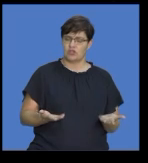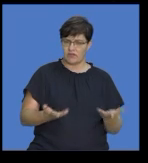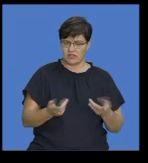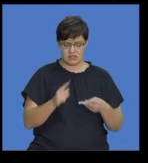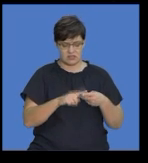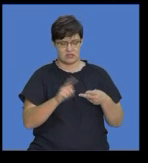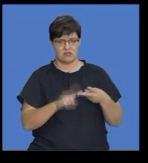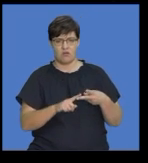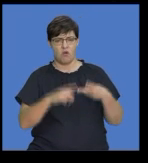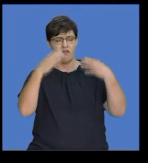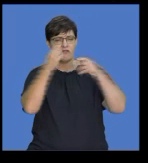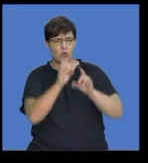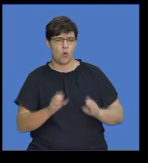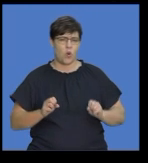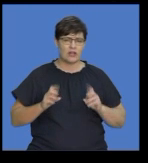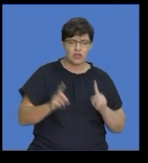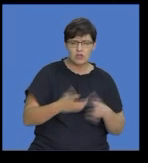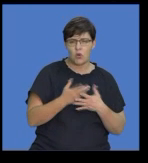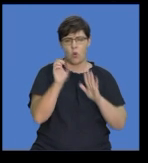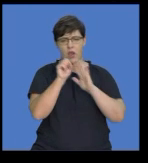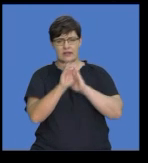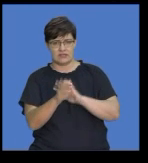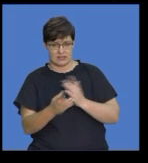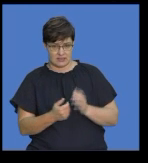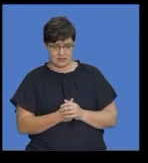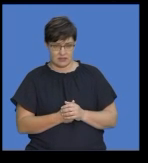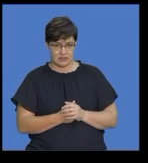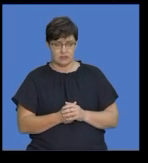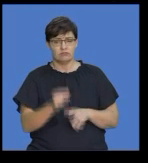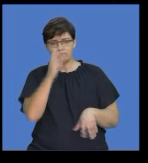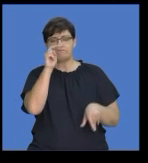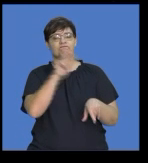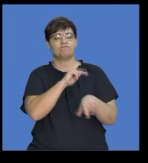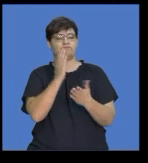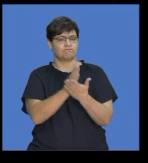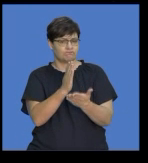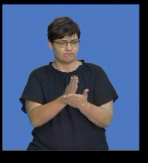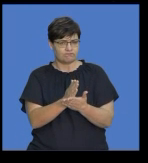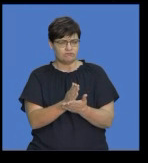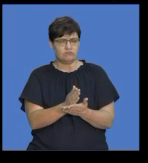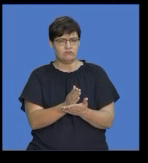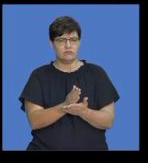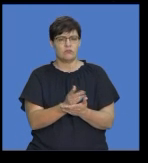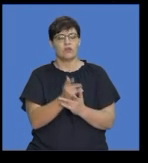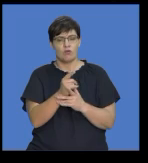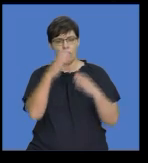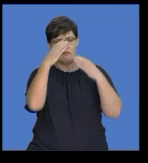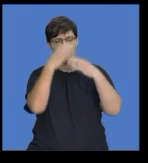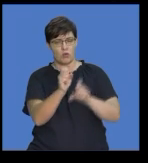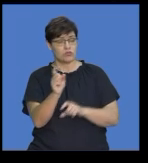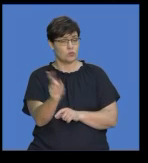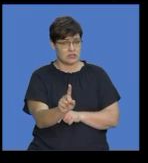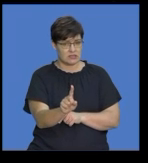educate, or advertise. So, you need to ensure as well, again, your focus is on the number of words used